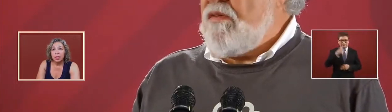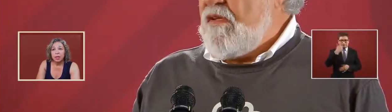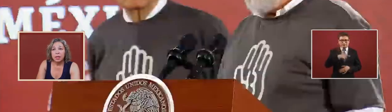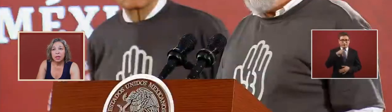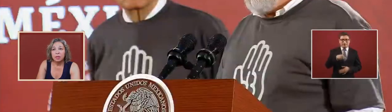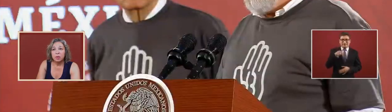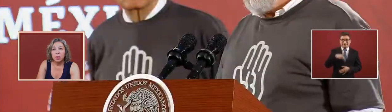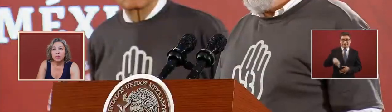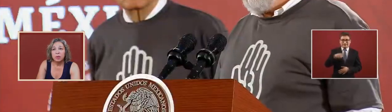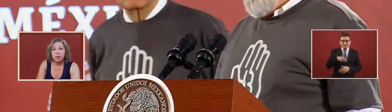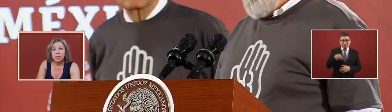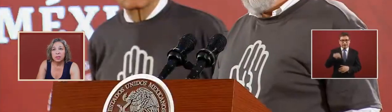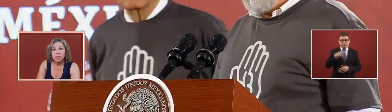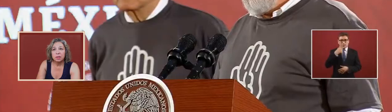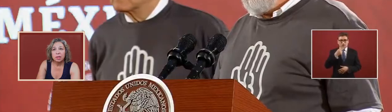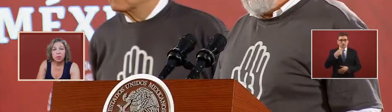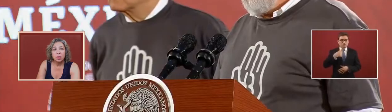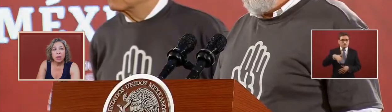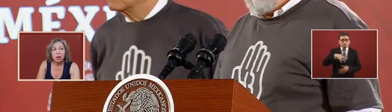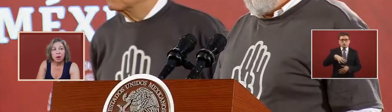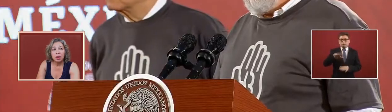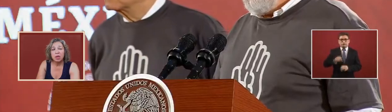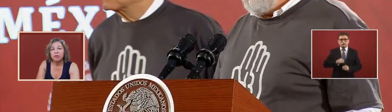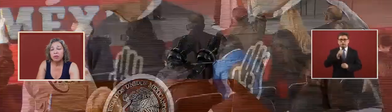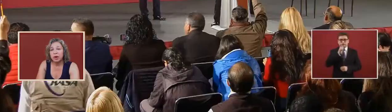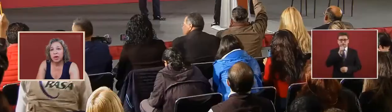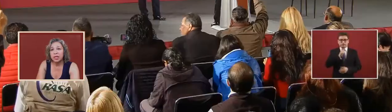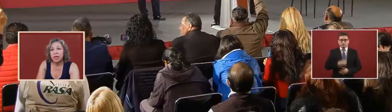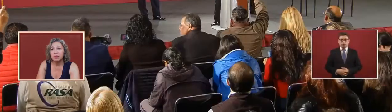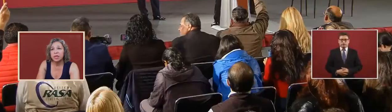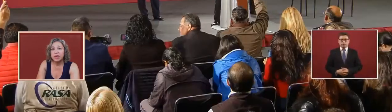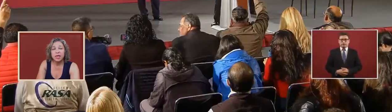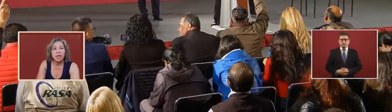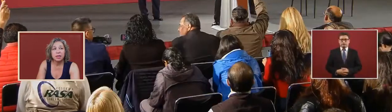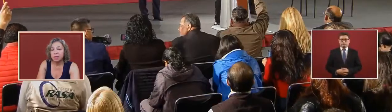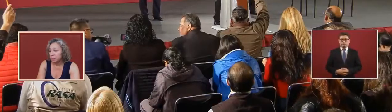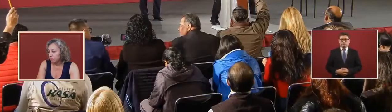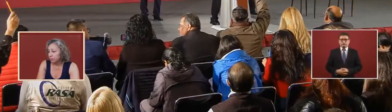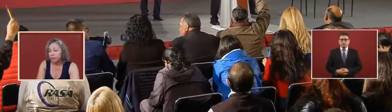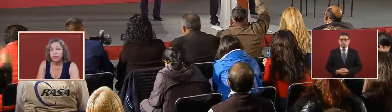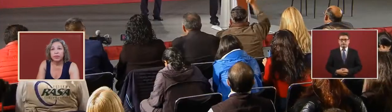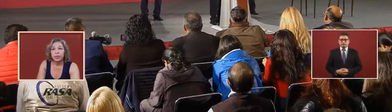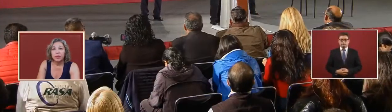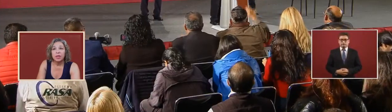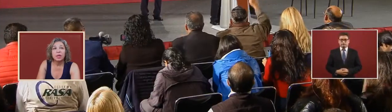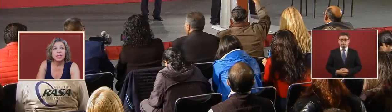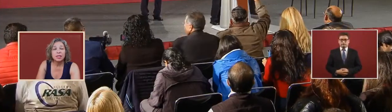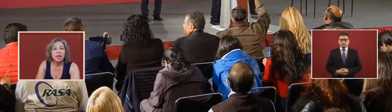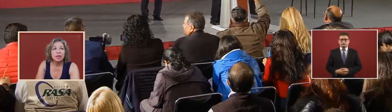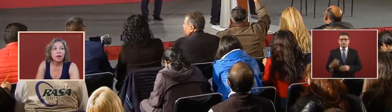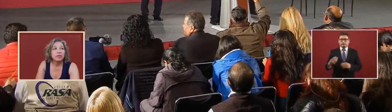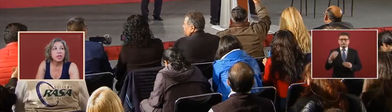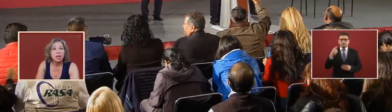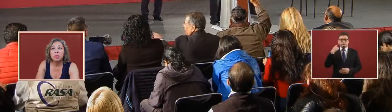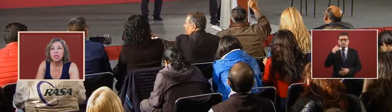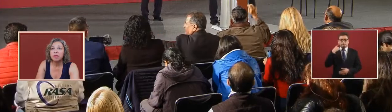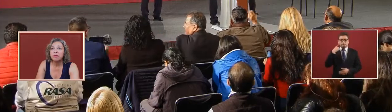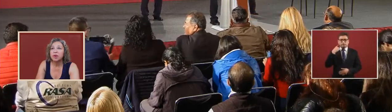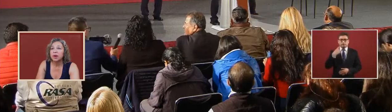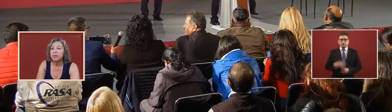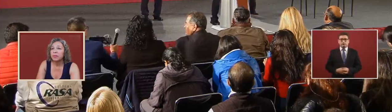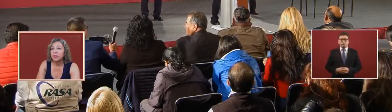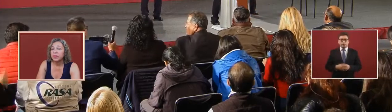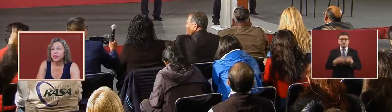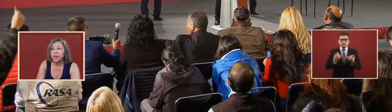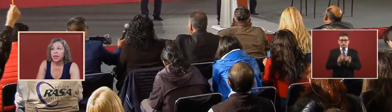he is one of the ones that we are looking for and has not been detained that's the guy they offered 10 million